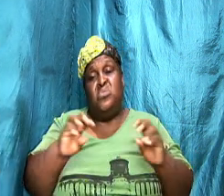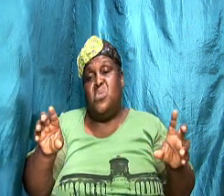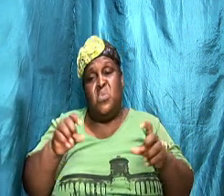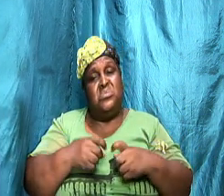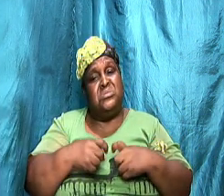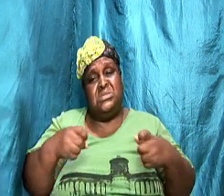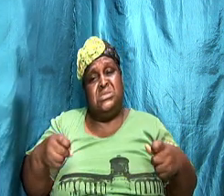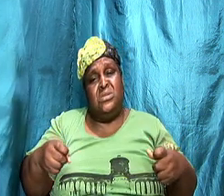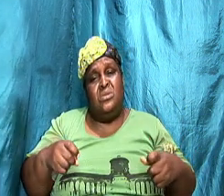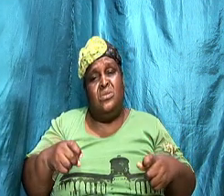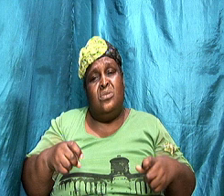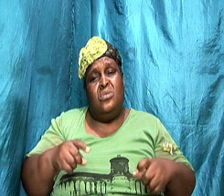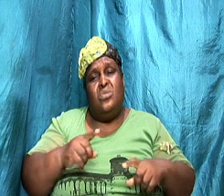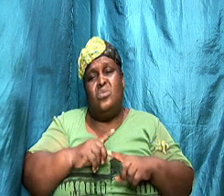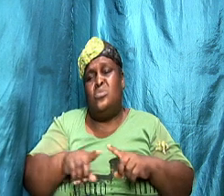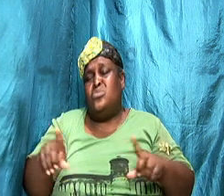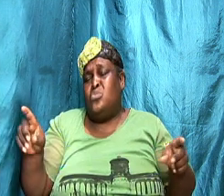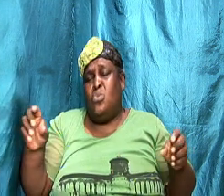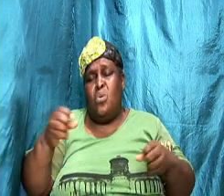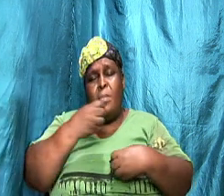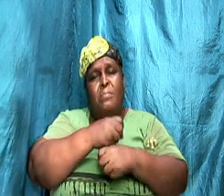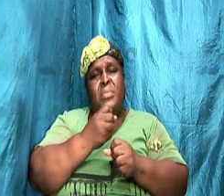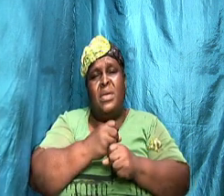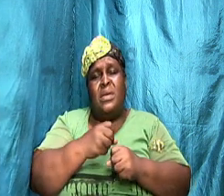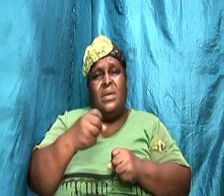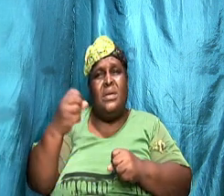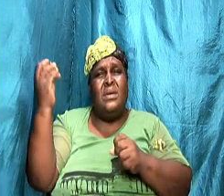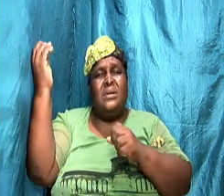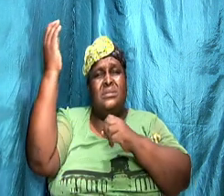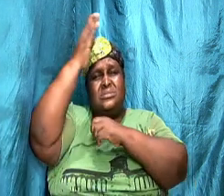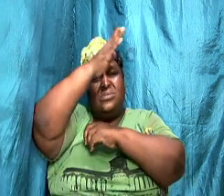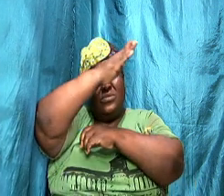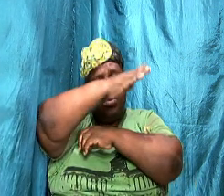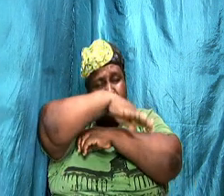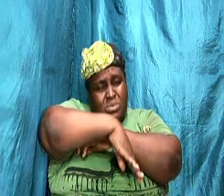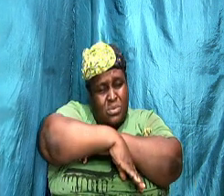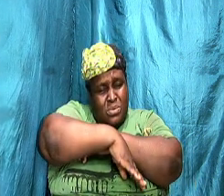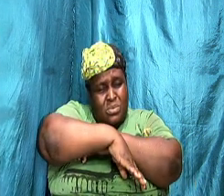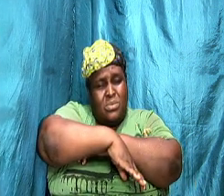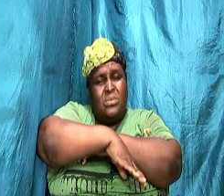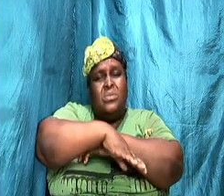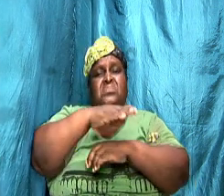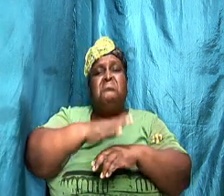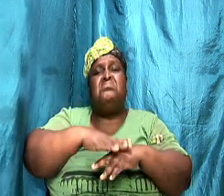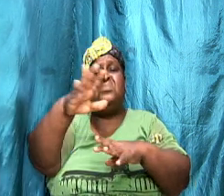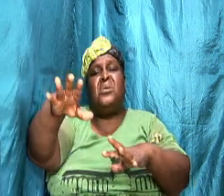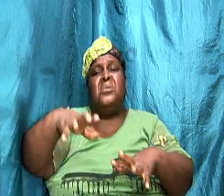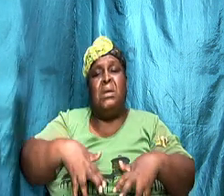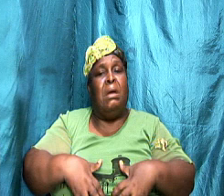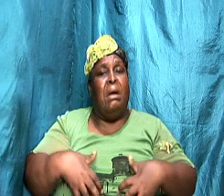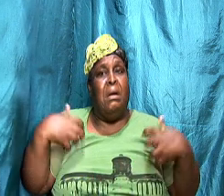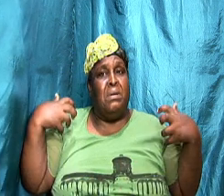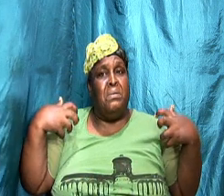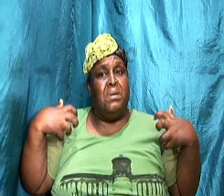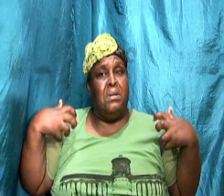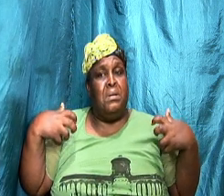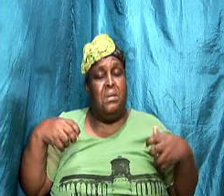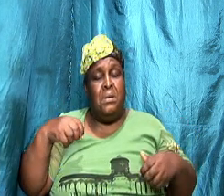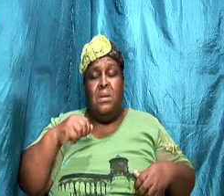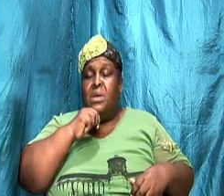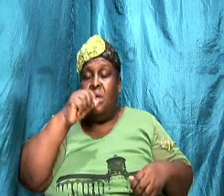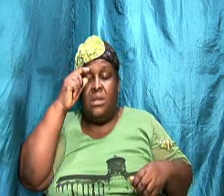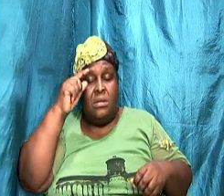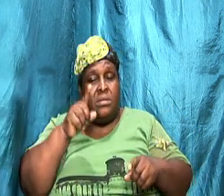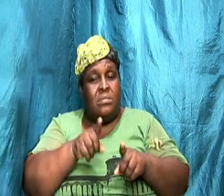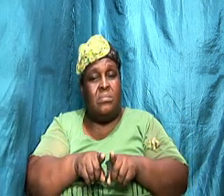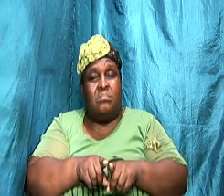let not the sun go down on your wrath so if you recognize that the disagreement is such that when you're discussing it